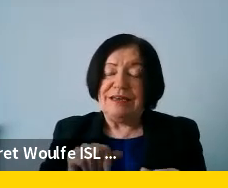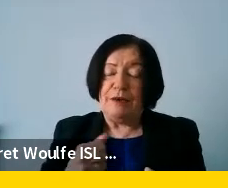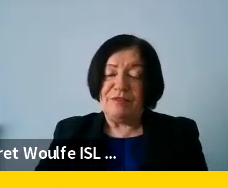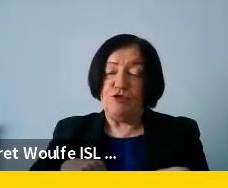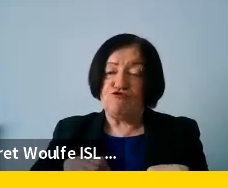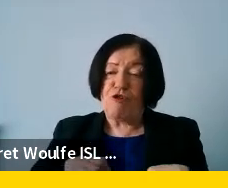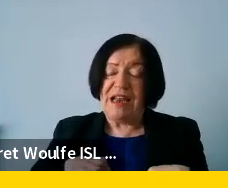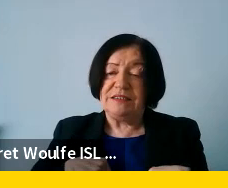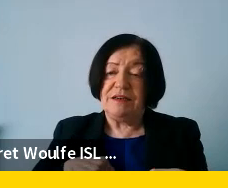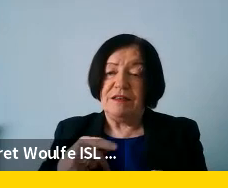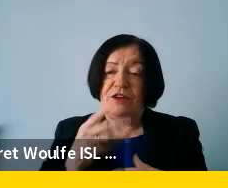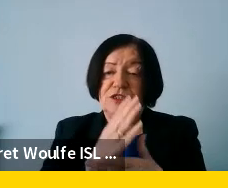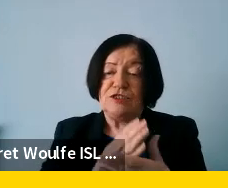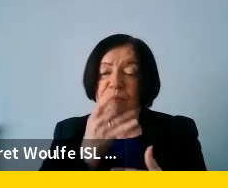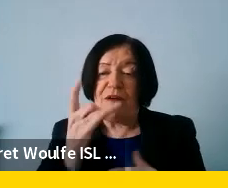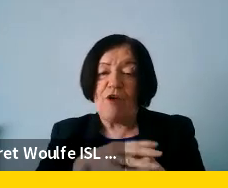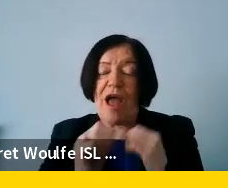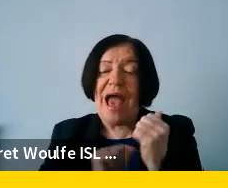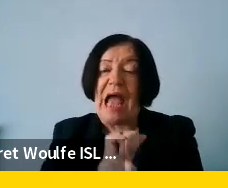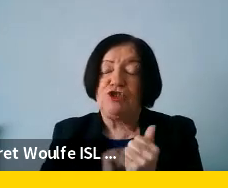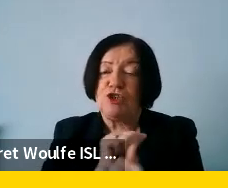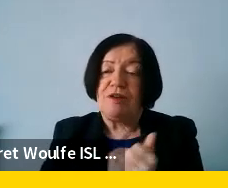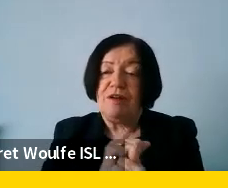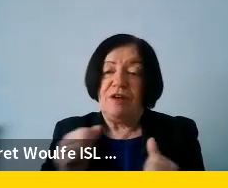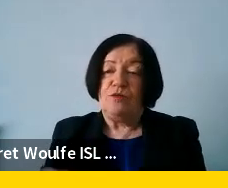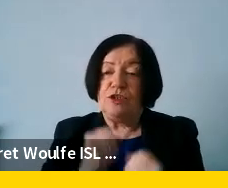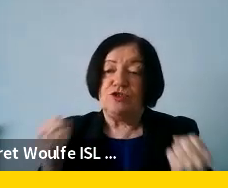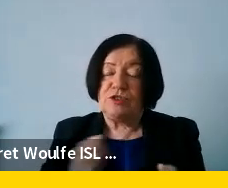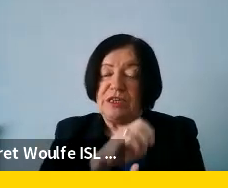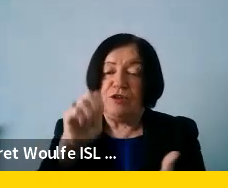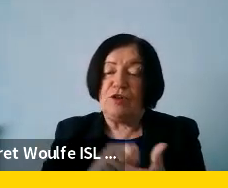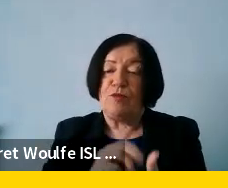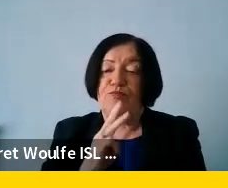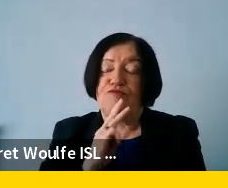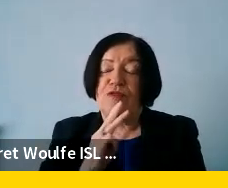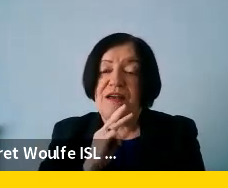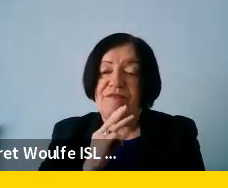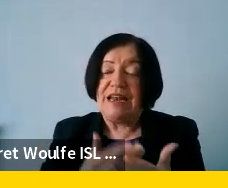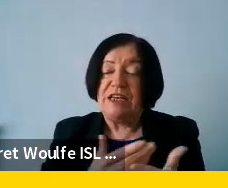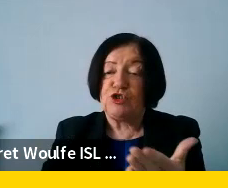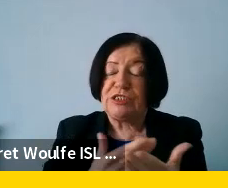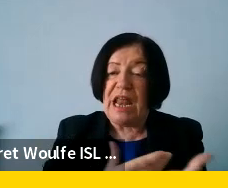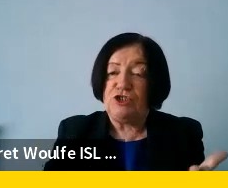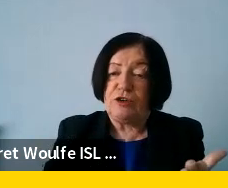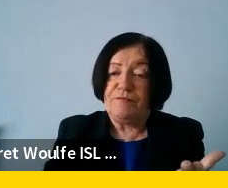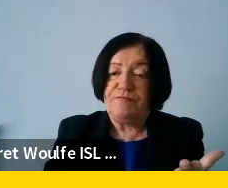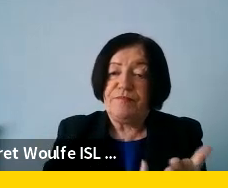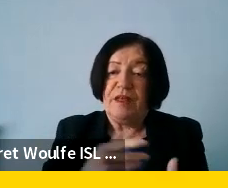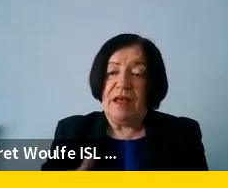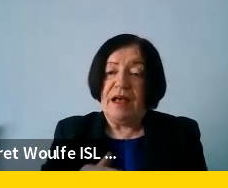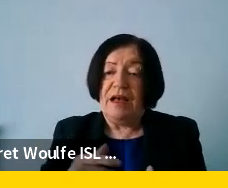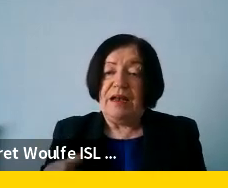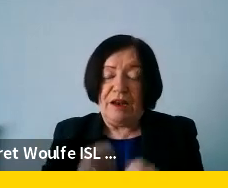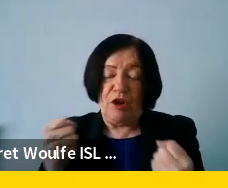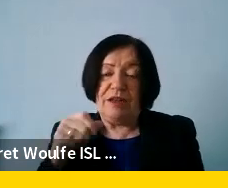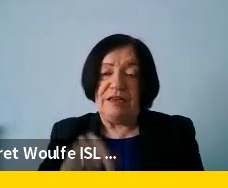So there are some calls for action, which is a stronger e-privacy regulation, also reinforcing